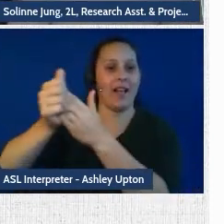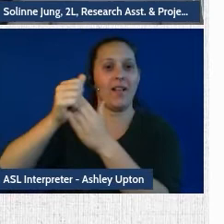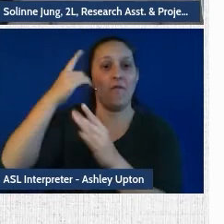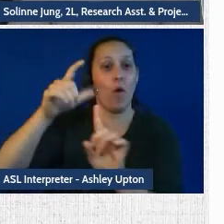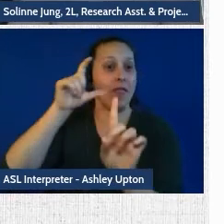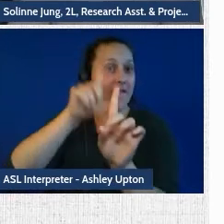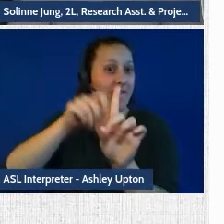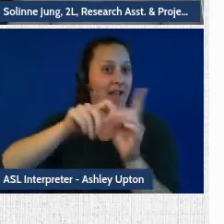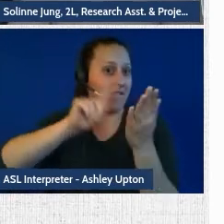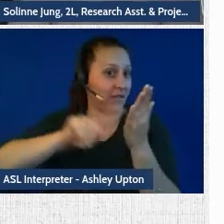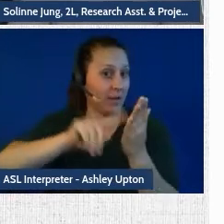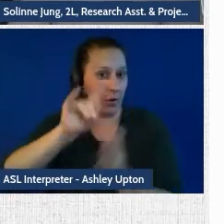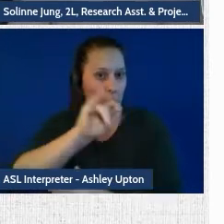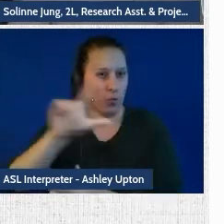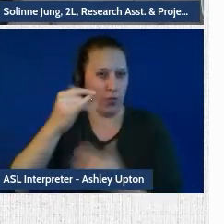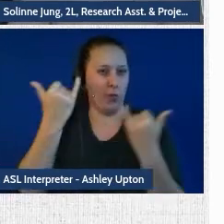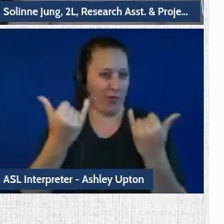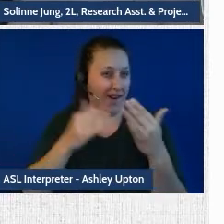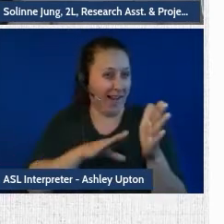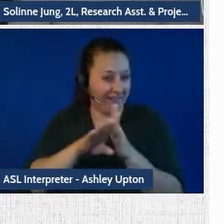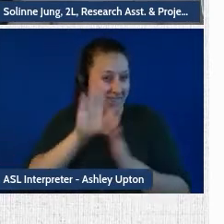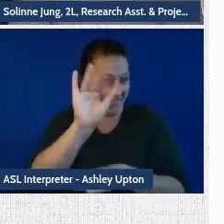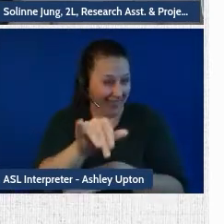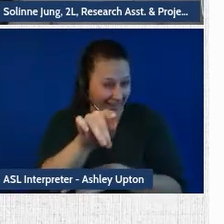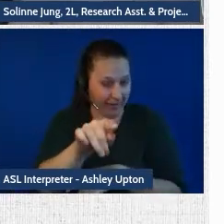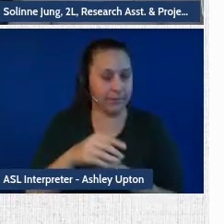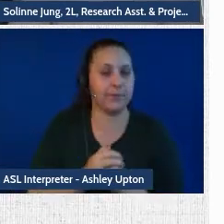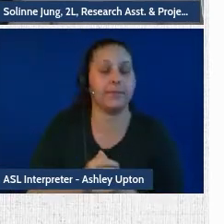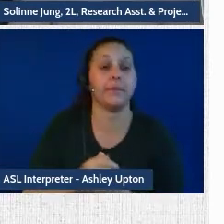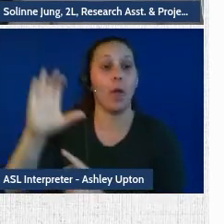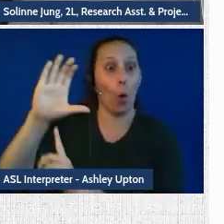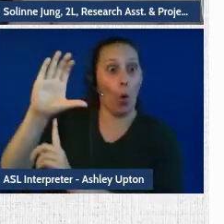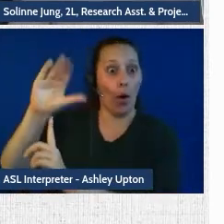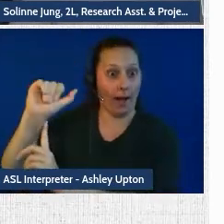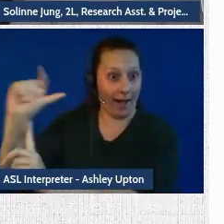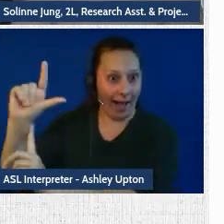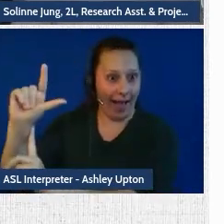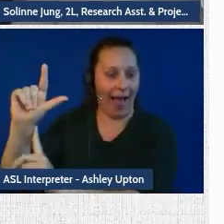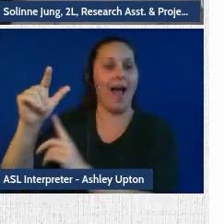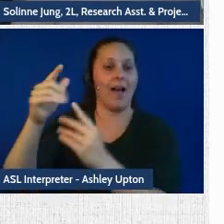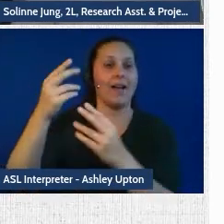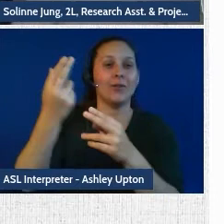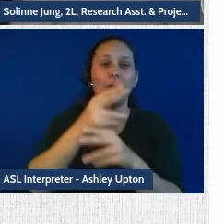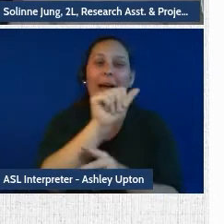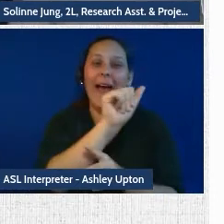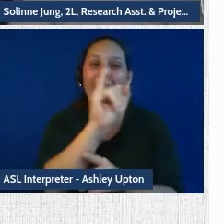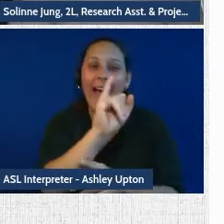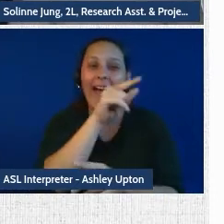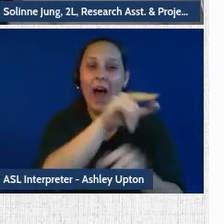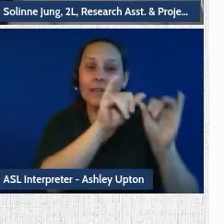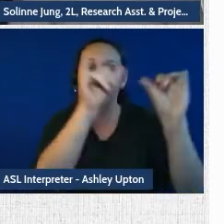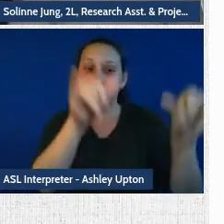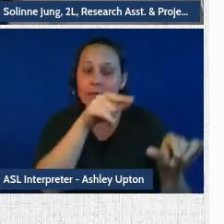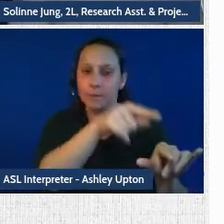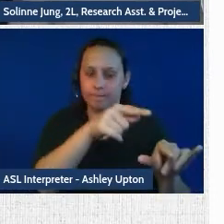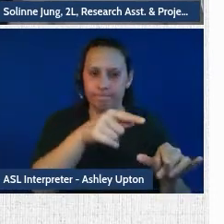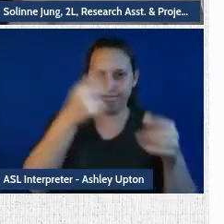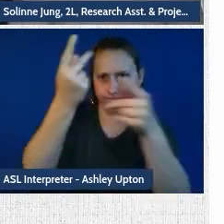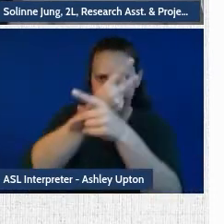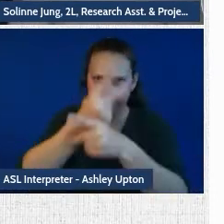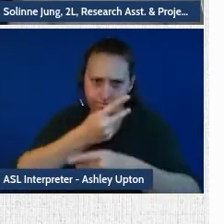being developed. So Cal has been working on using an AI powered system to determine